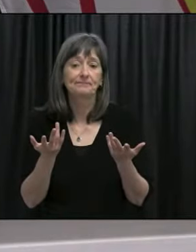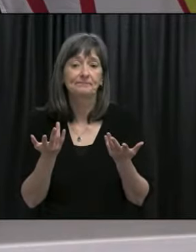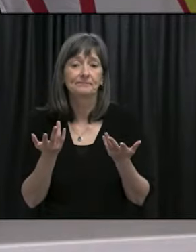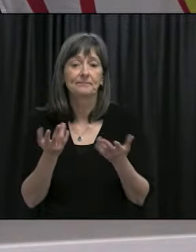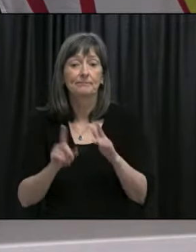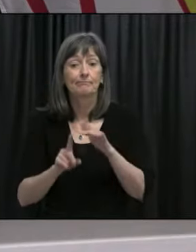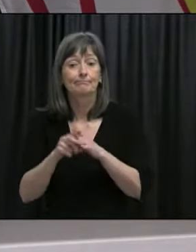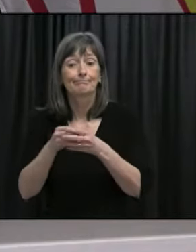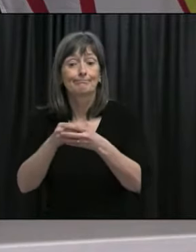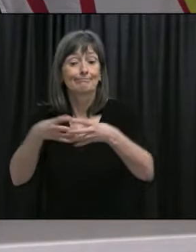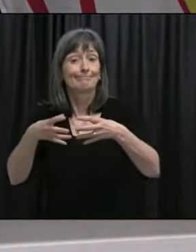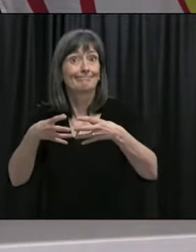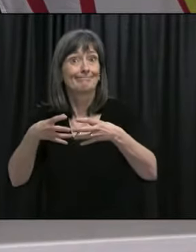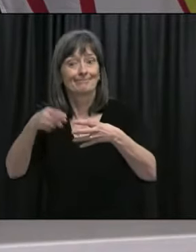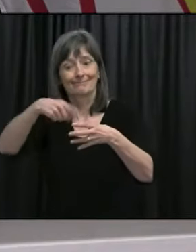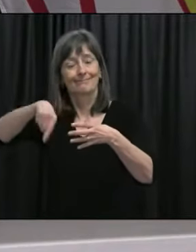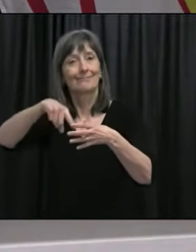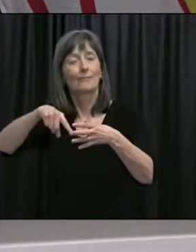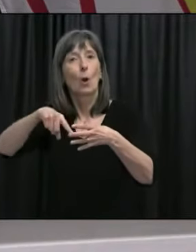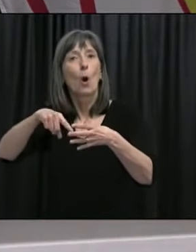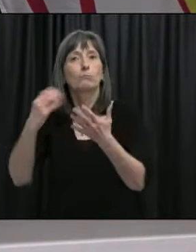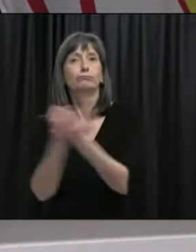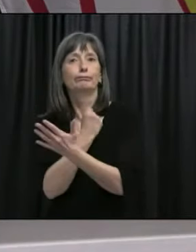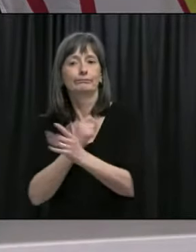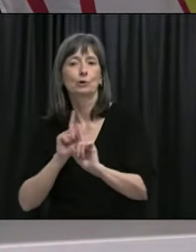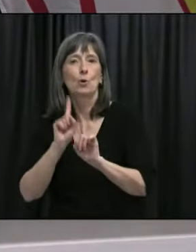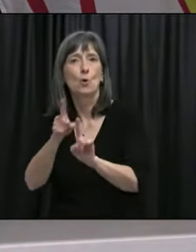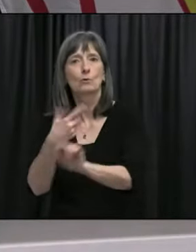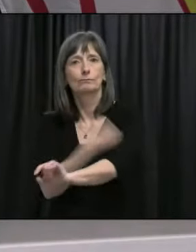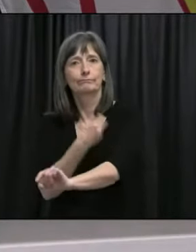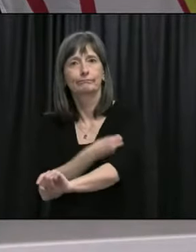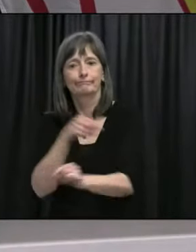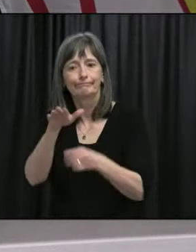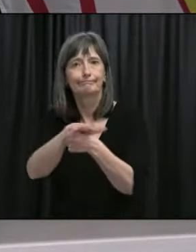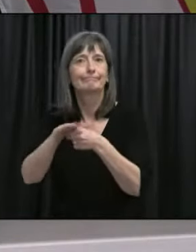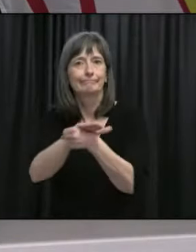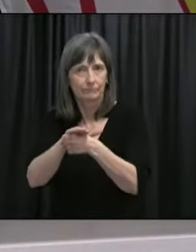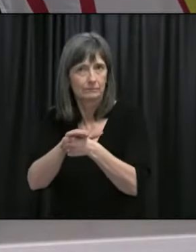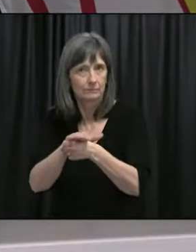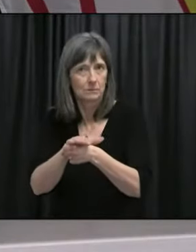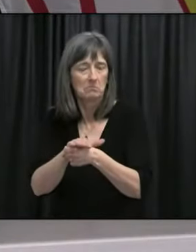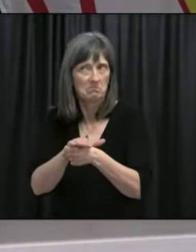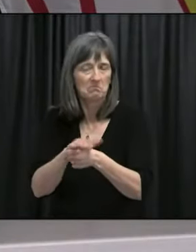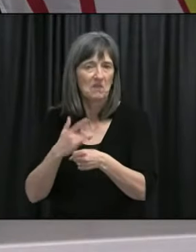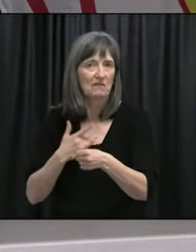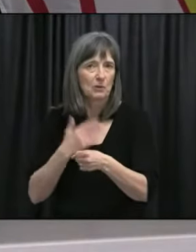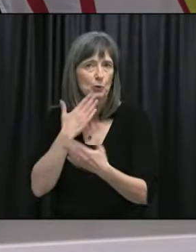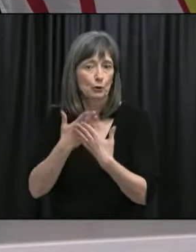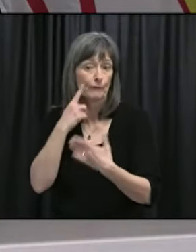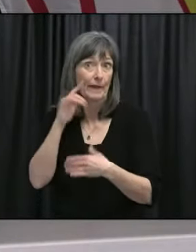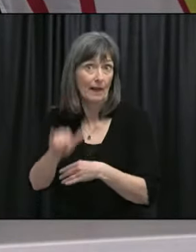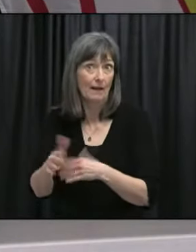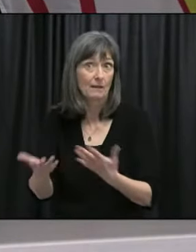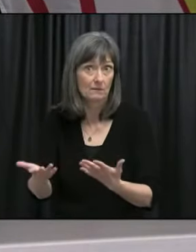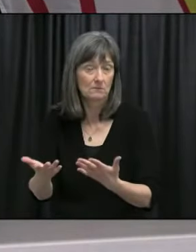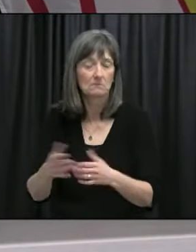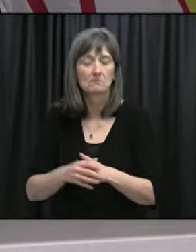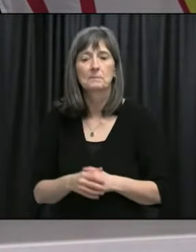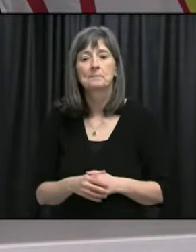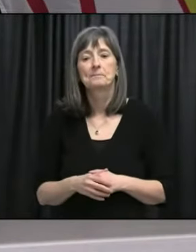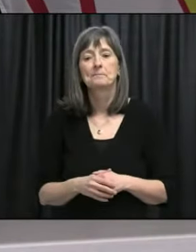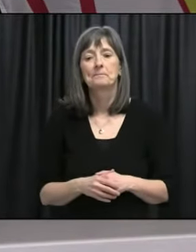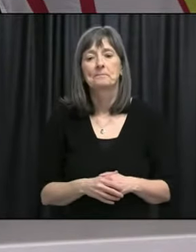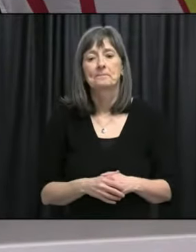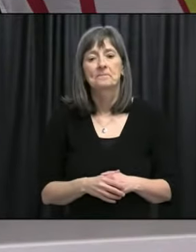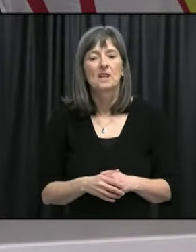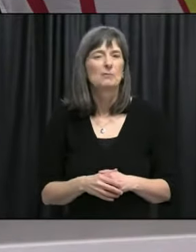increased prevalence in certain areas, it may be a very useful, um, a useful vaccine in that situation as well. So, um, you know, we're